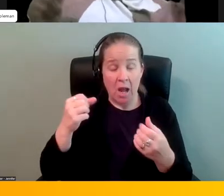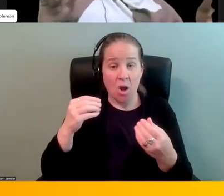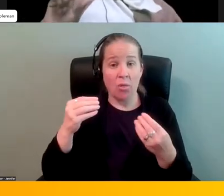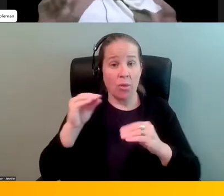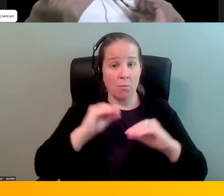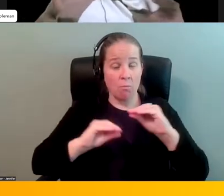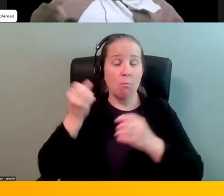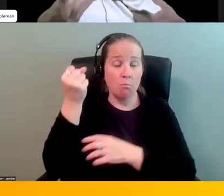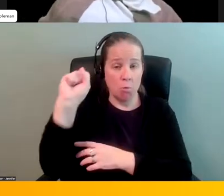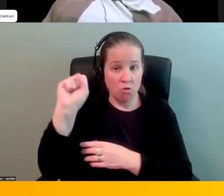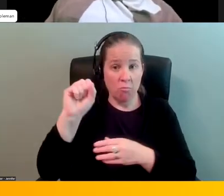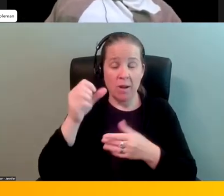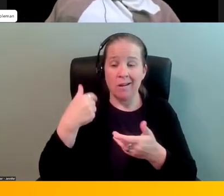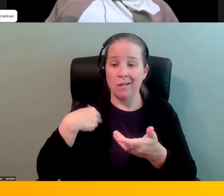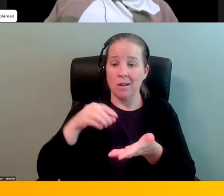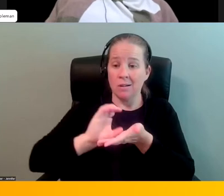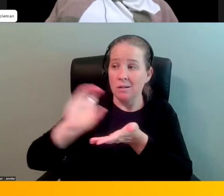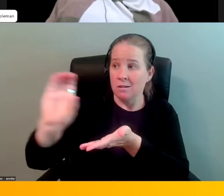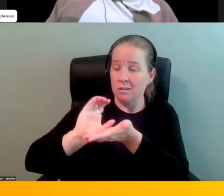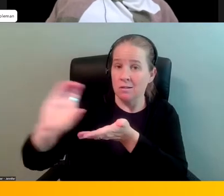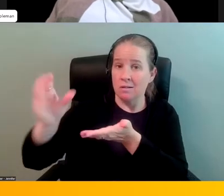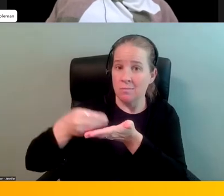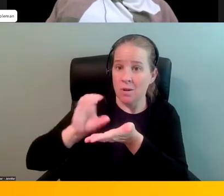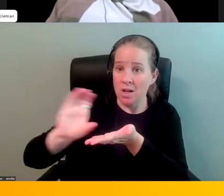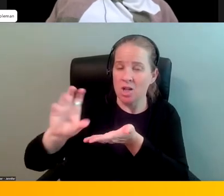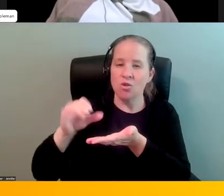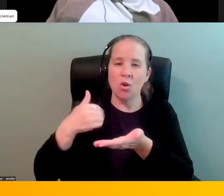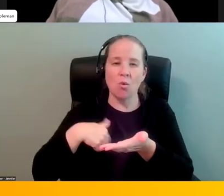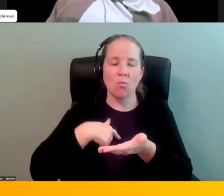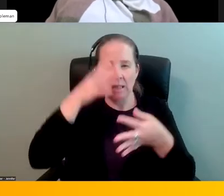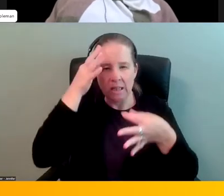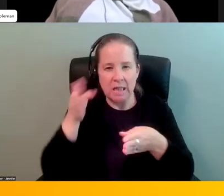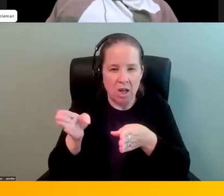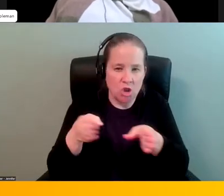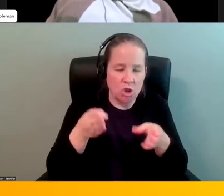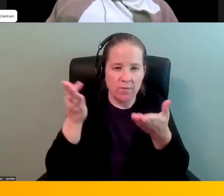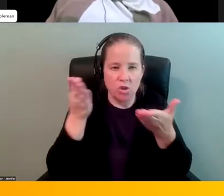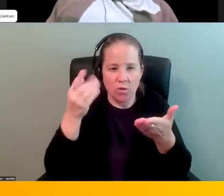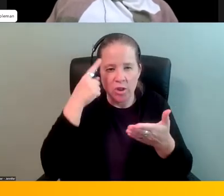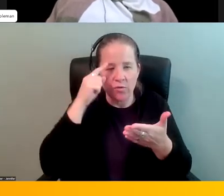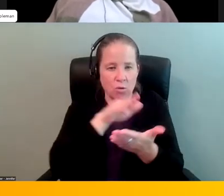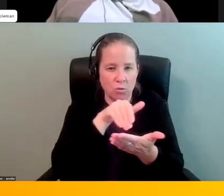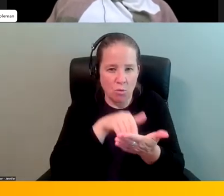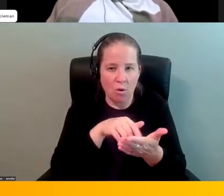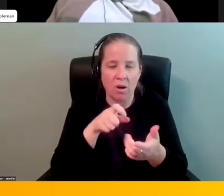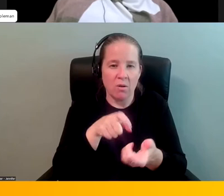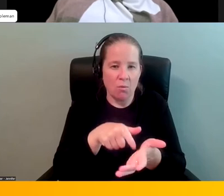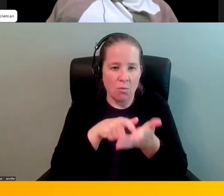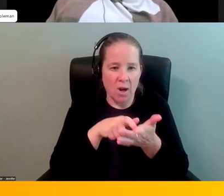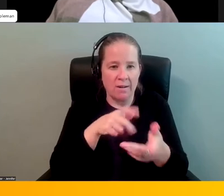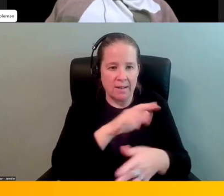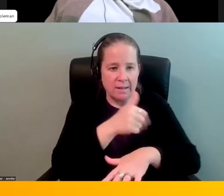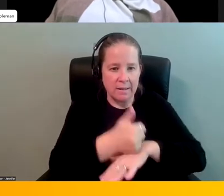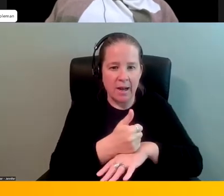the conversation to get more to the core of where the services and supports needs to be in place so that people wouldn't have to rely